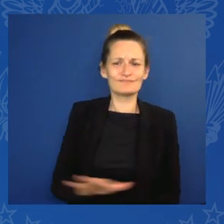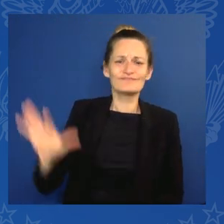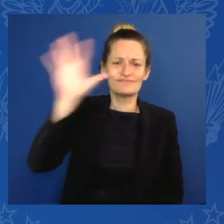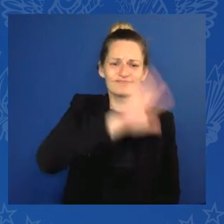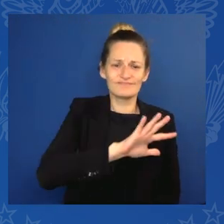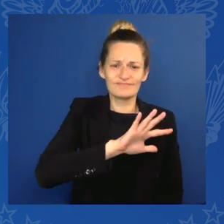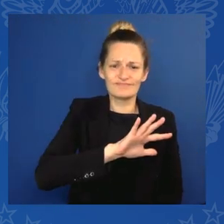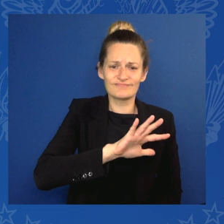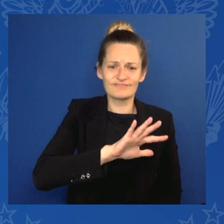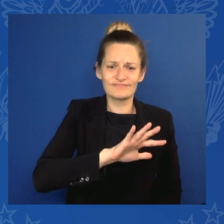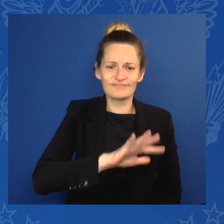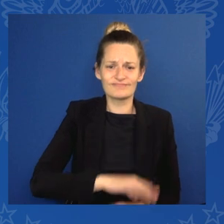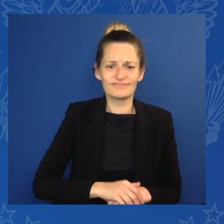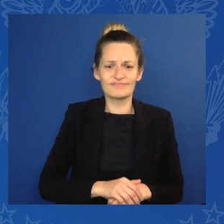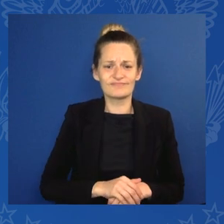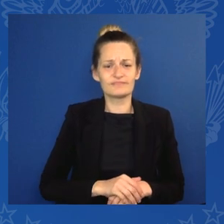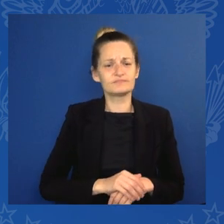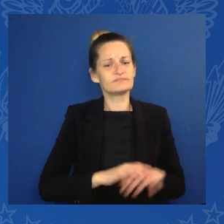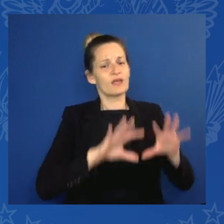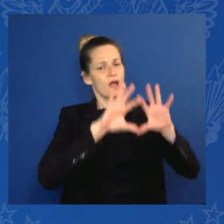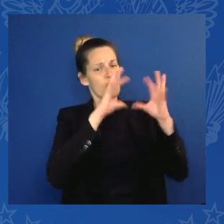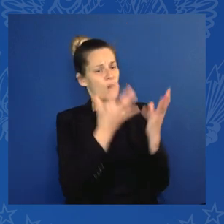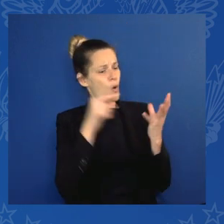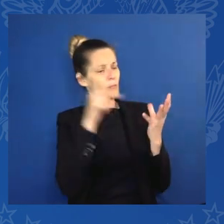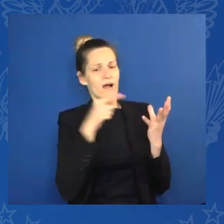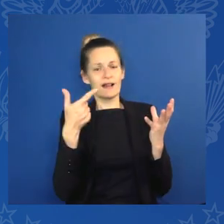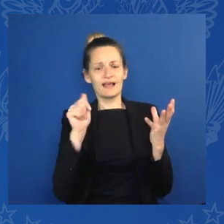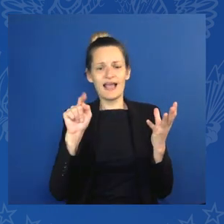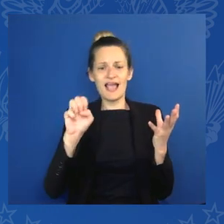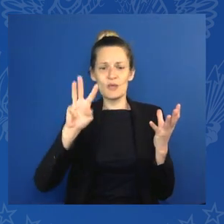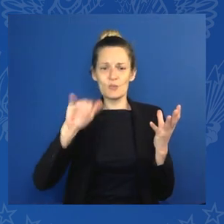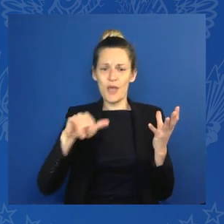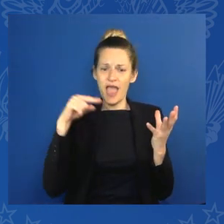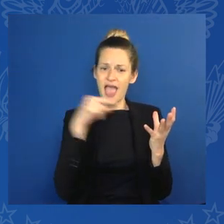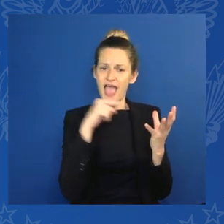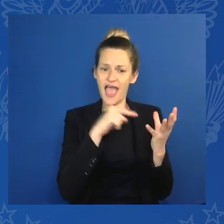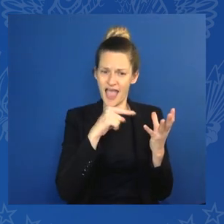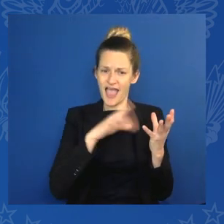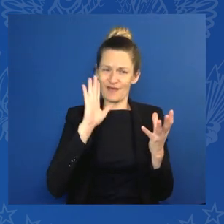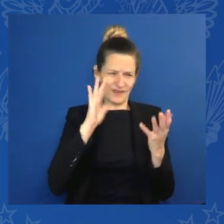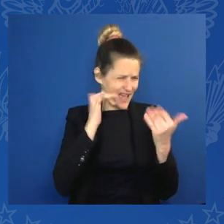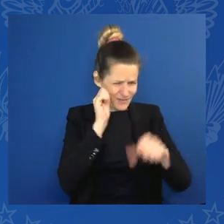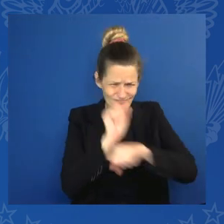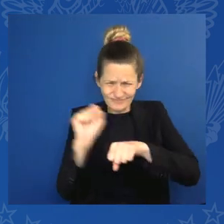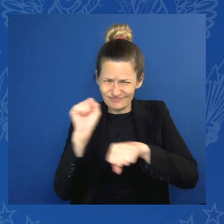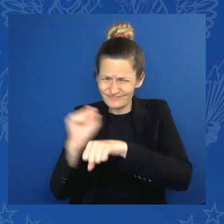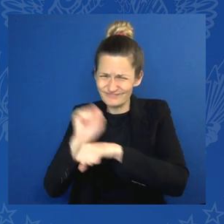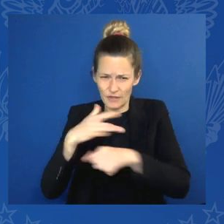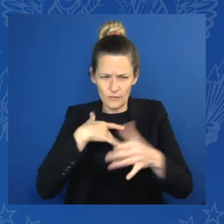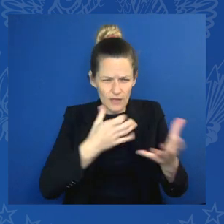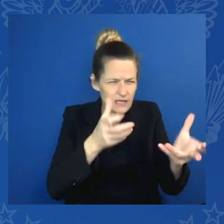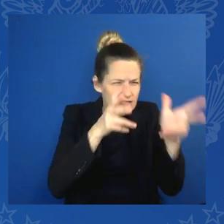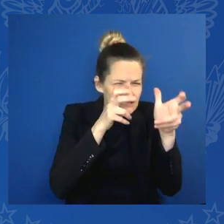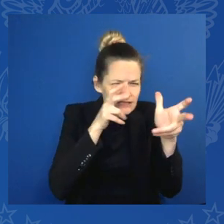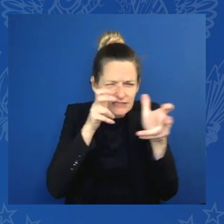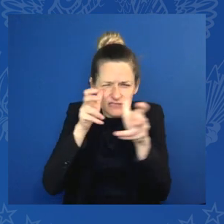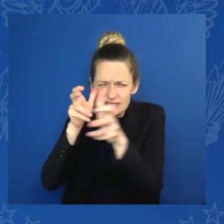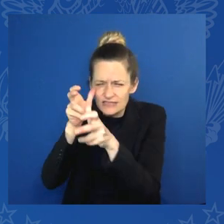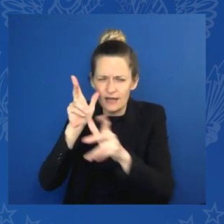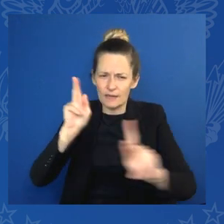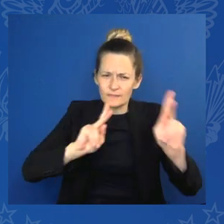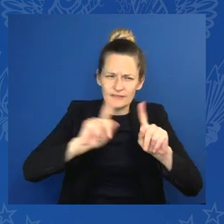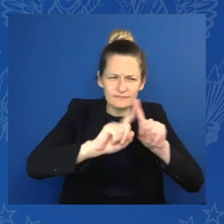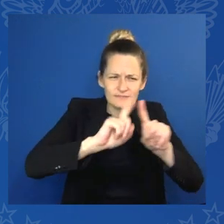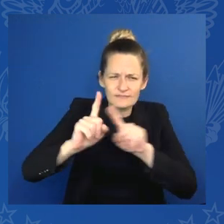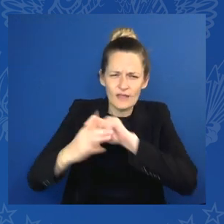and we're listening closely to the recipient countries so that we can better understand their needs and